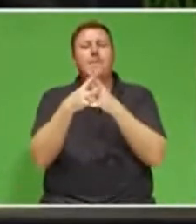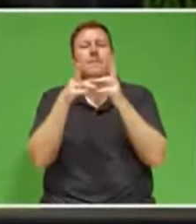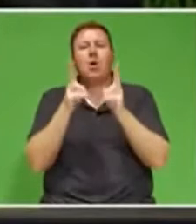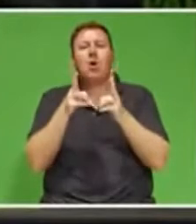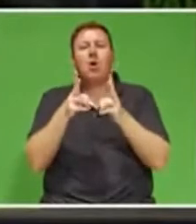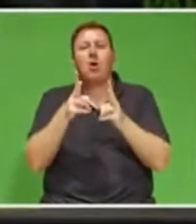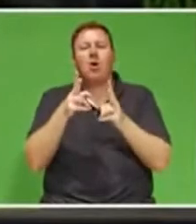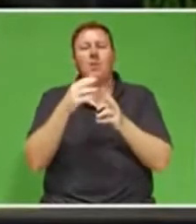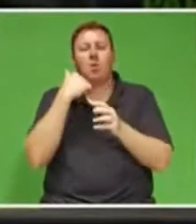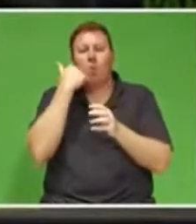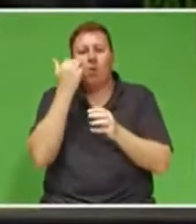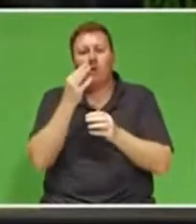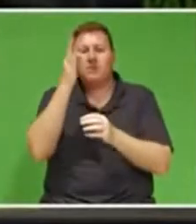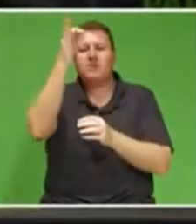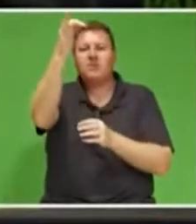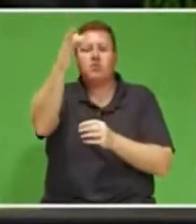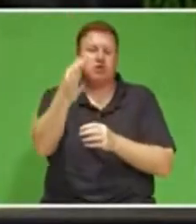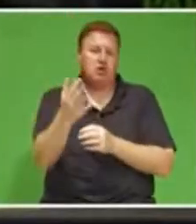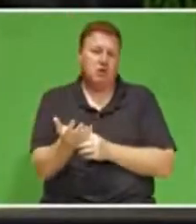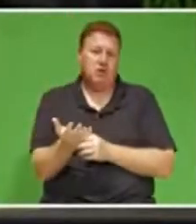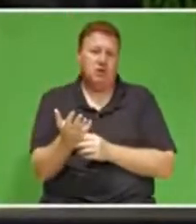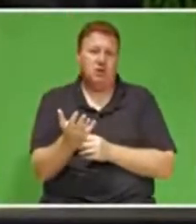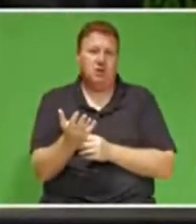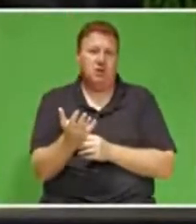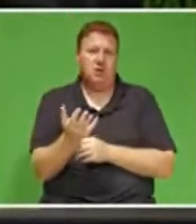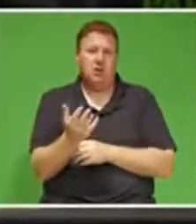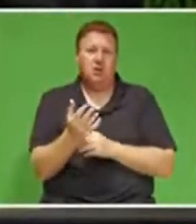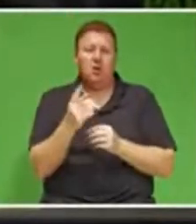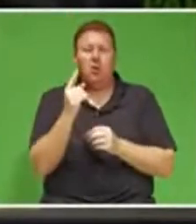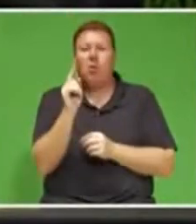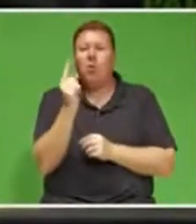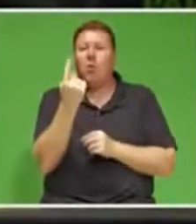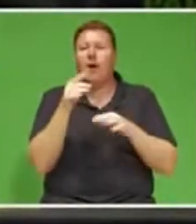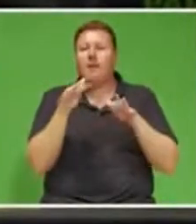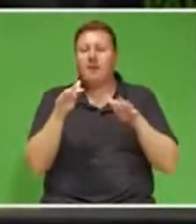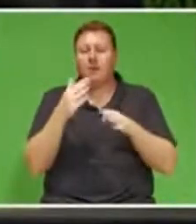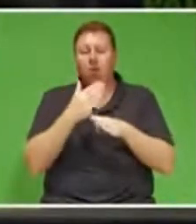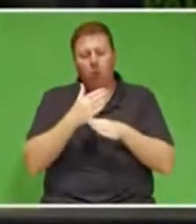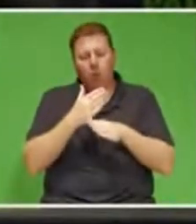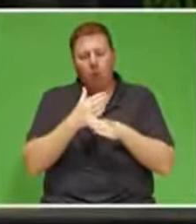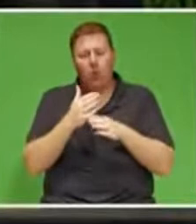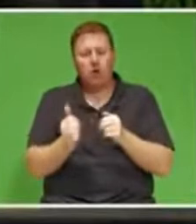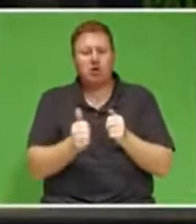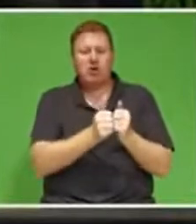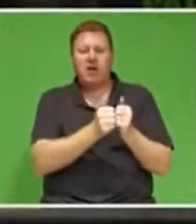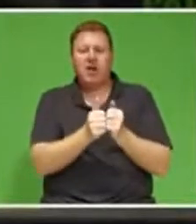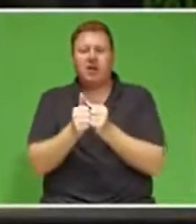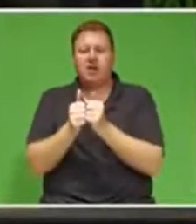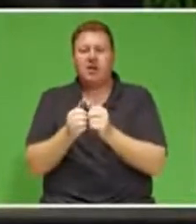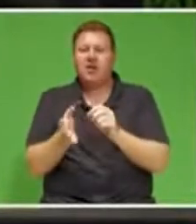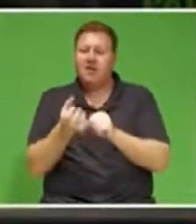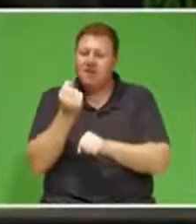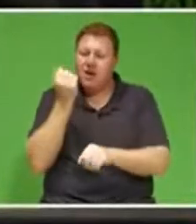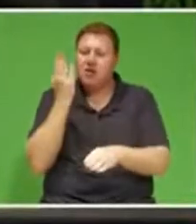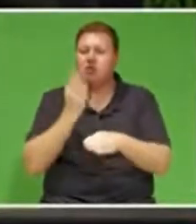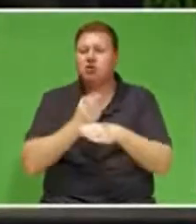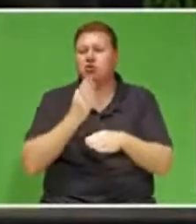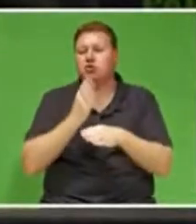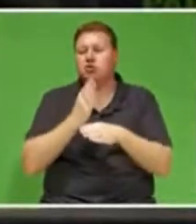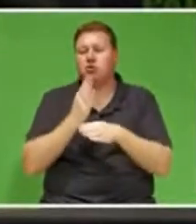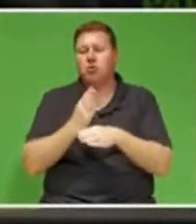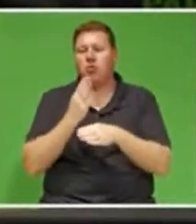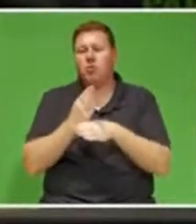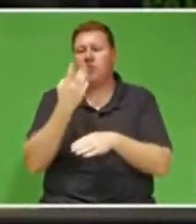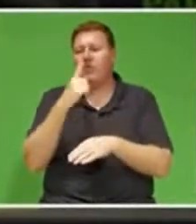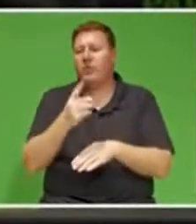We are one people, committed to work together, to find jobs for our